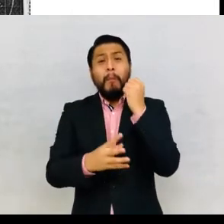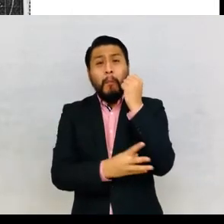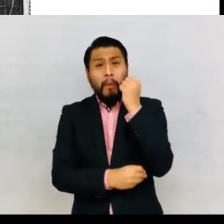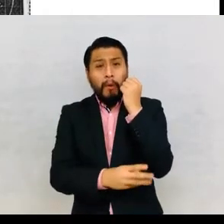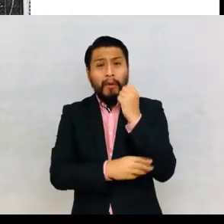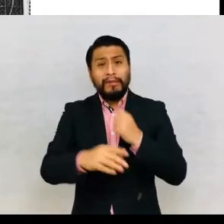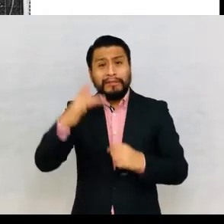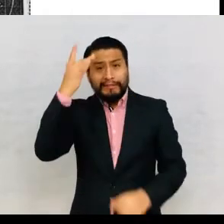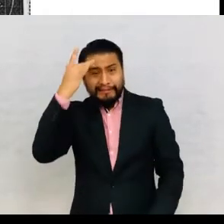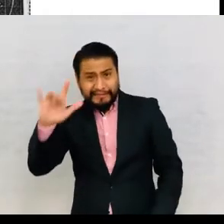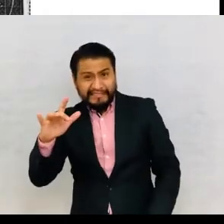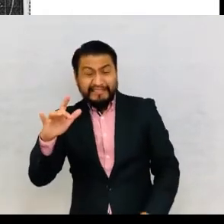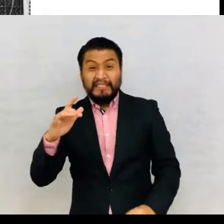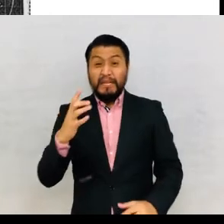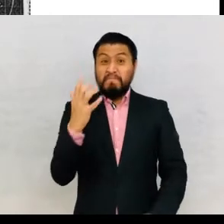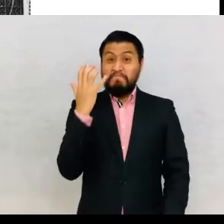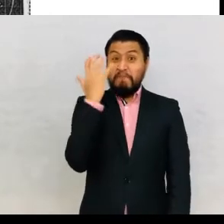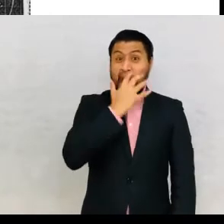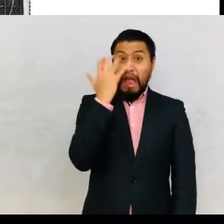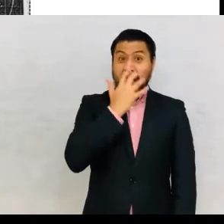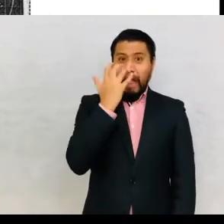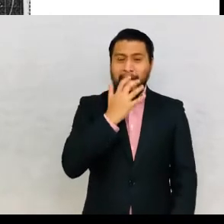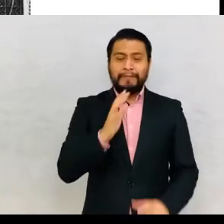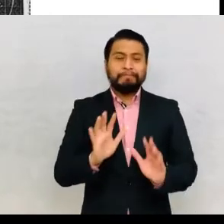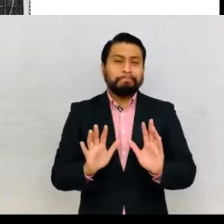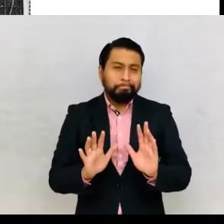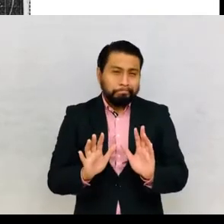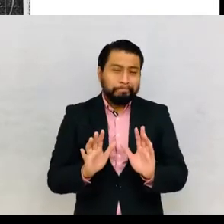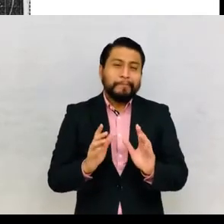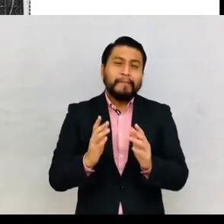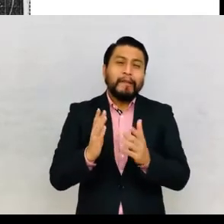temper, capricious. These are generalizations.